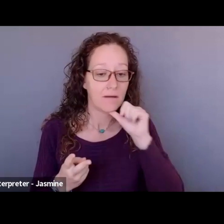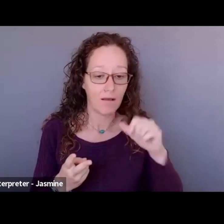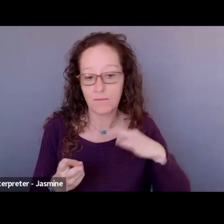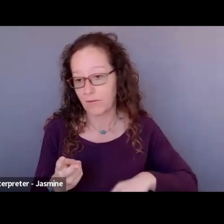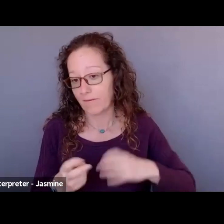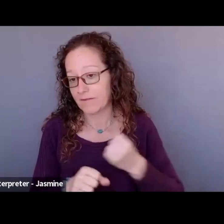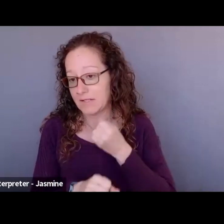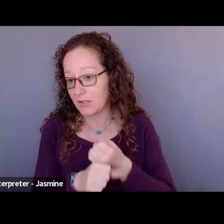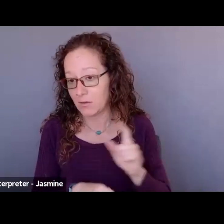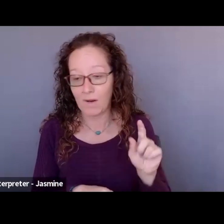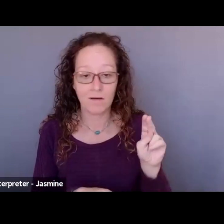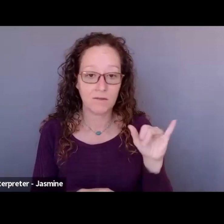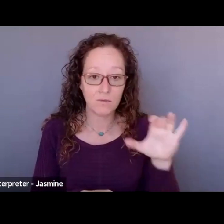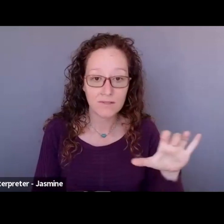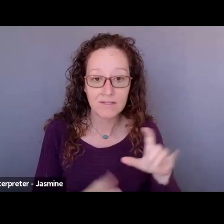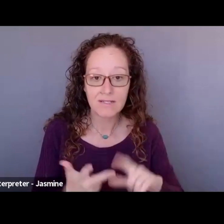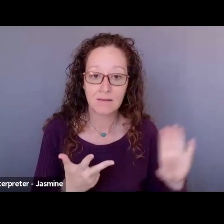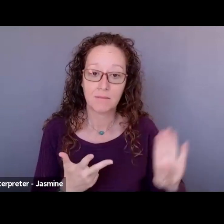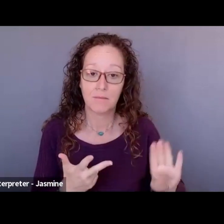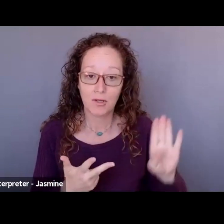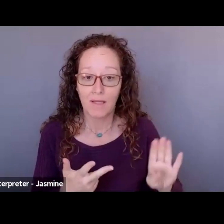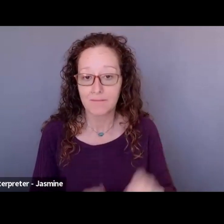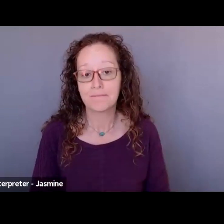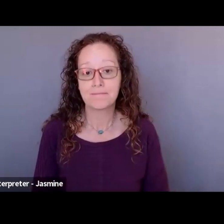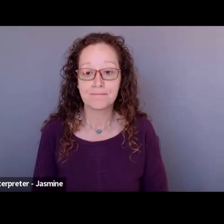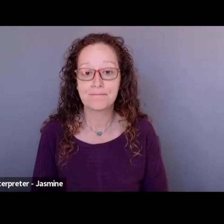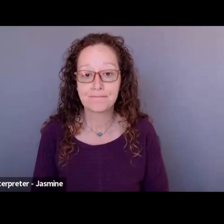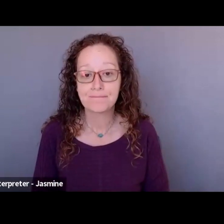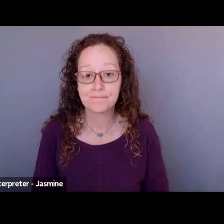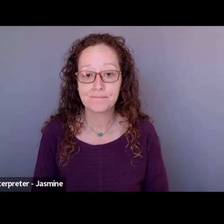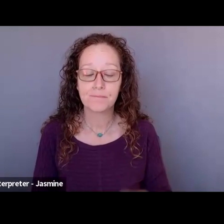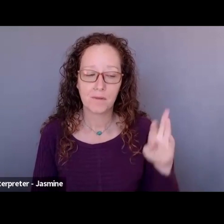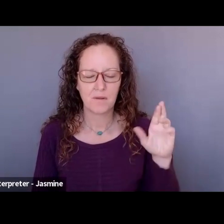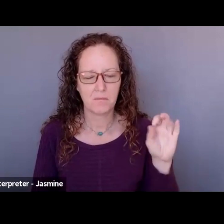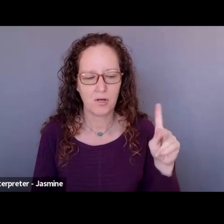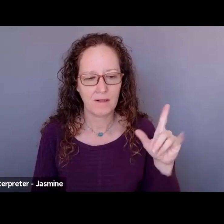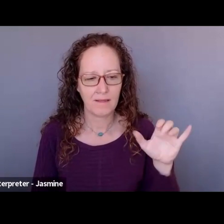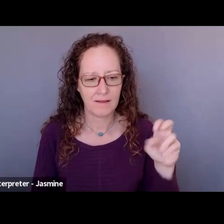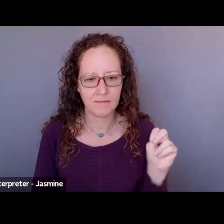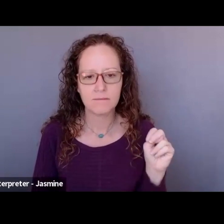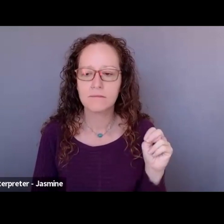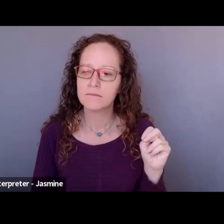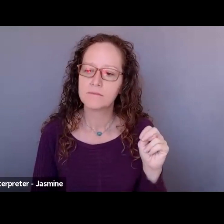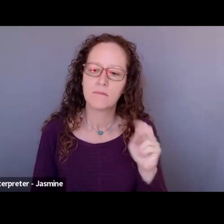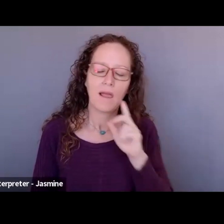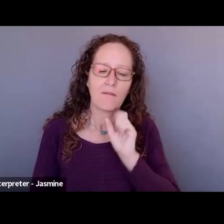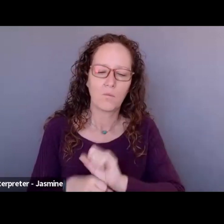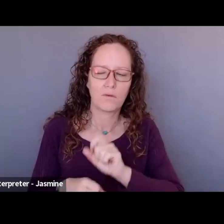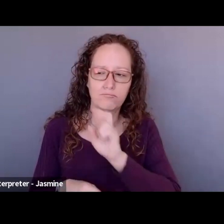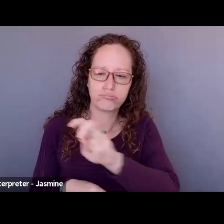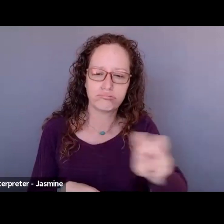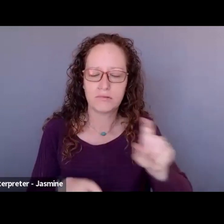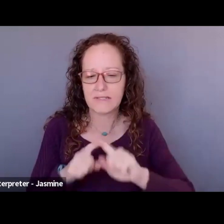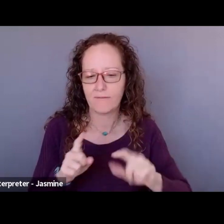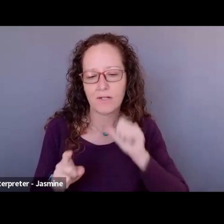and Brooklyn. So working at a variety of non-profits and performing arts